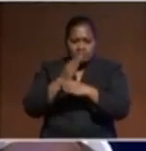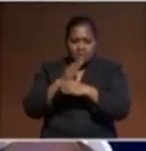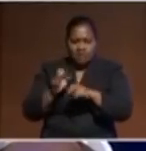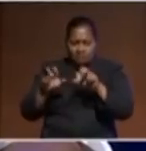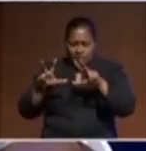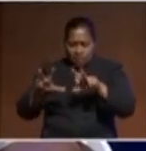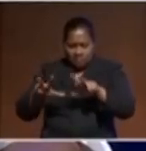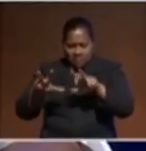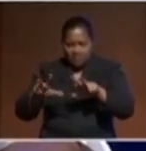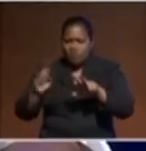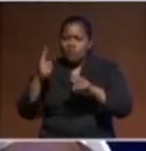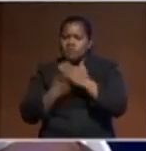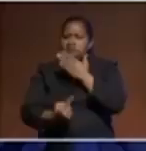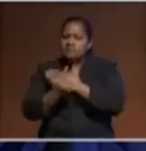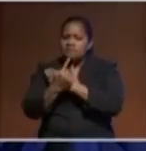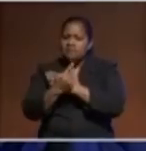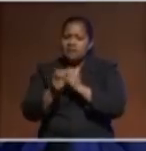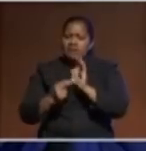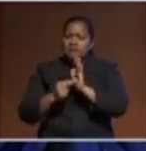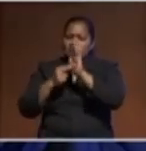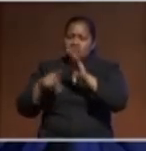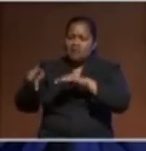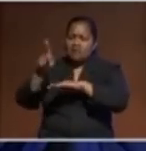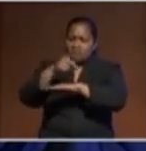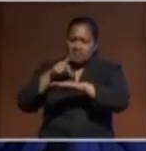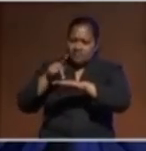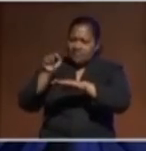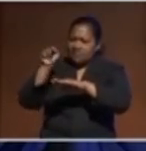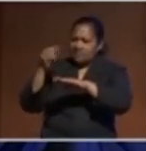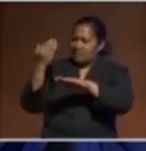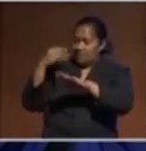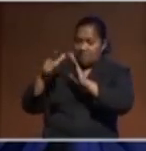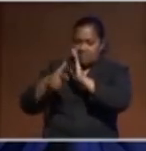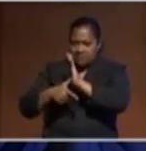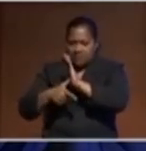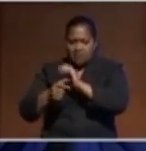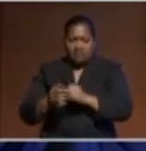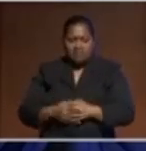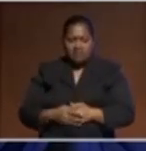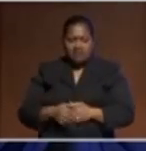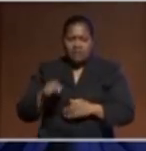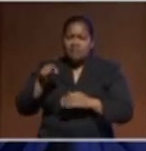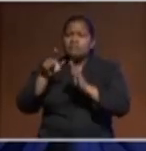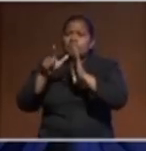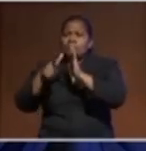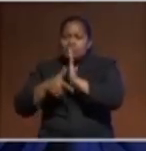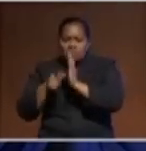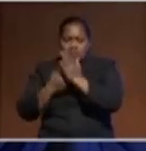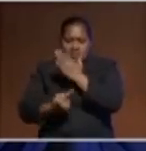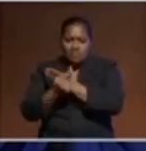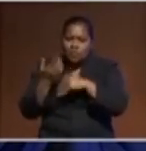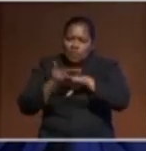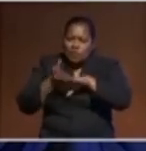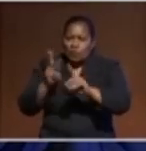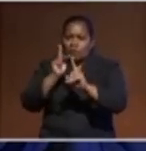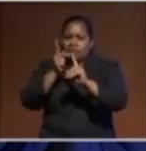going on in the northern Pacific at the time around the nuclear testing and so forth. Those are the moments that drew you to politics. Has